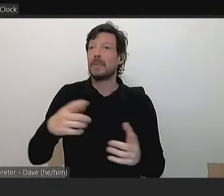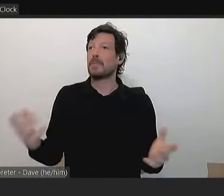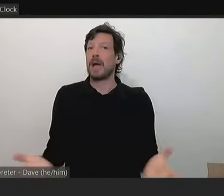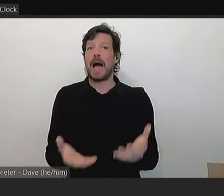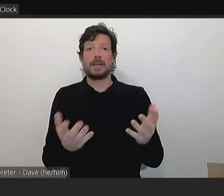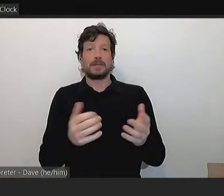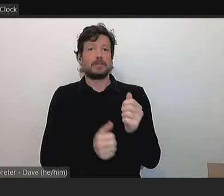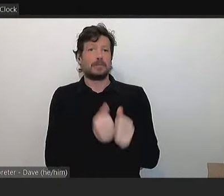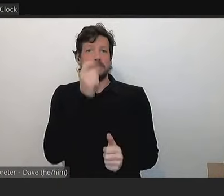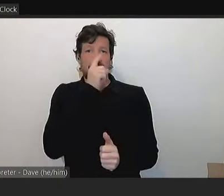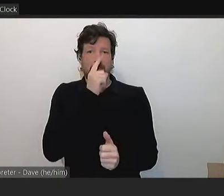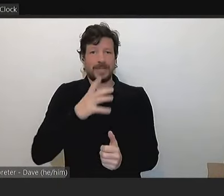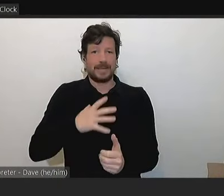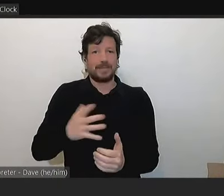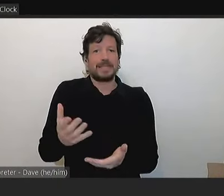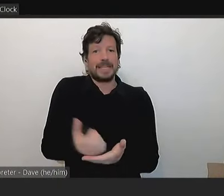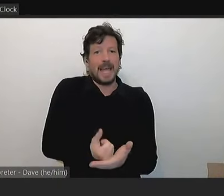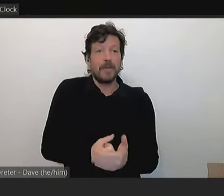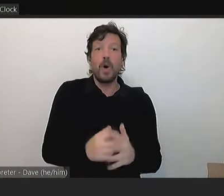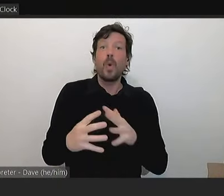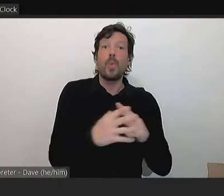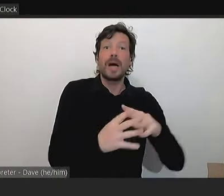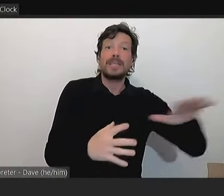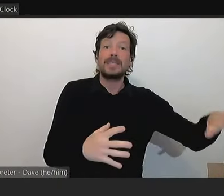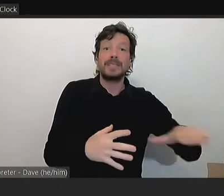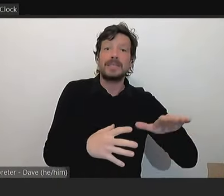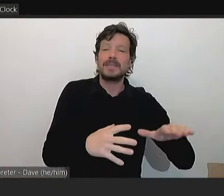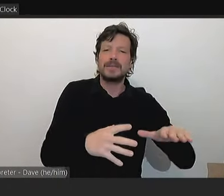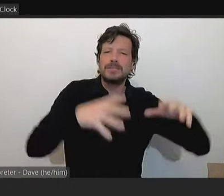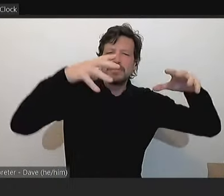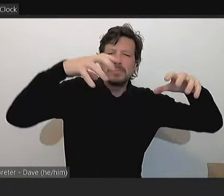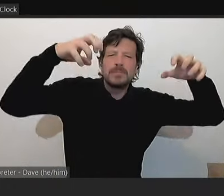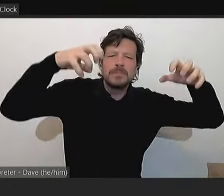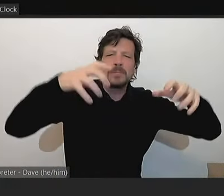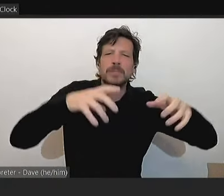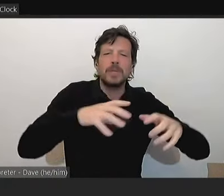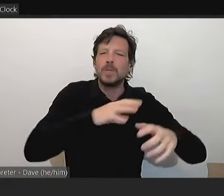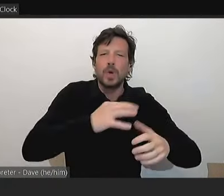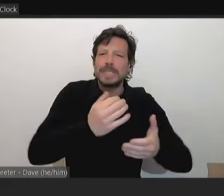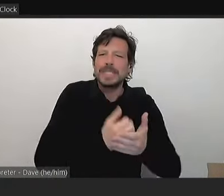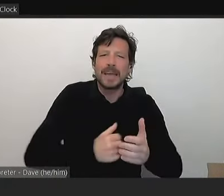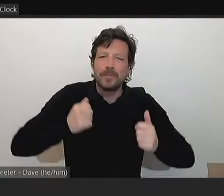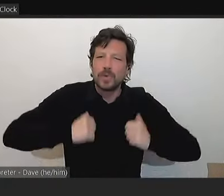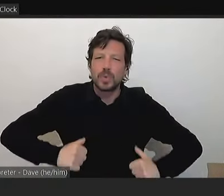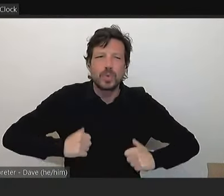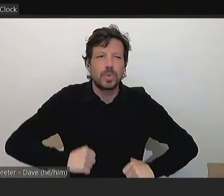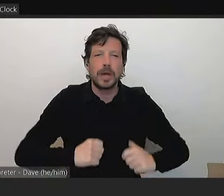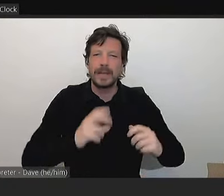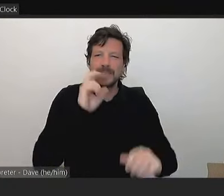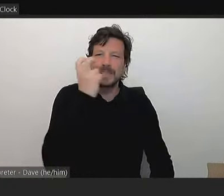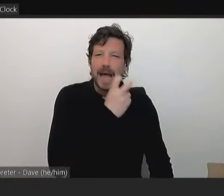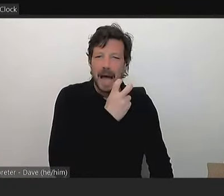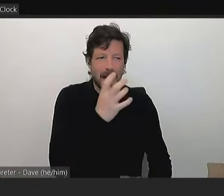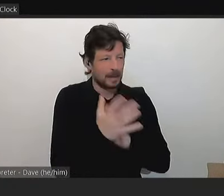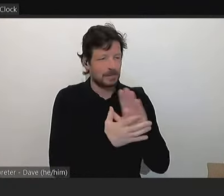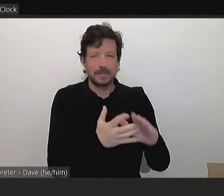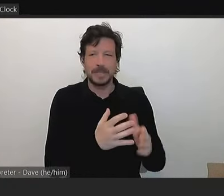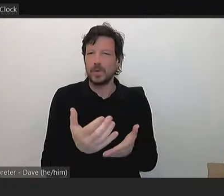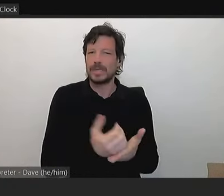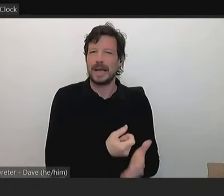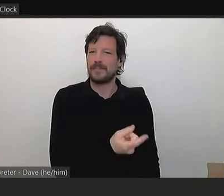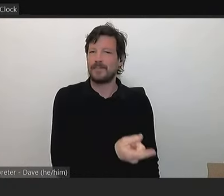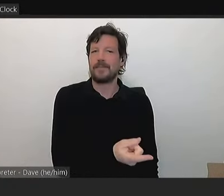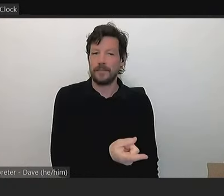at the moment that the West End pitch is not at a safe training standard. Adequate lighting contributes to this, adequate it helps and